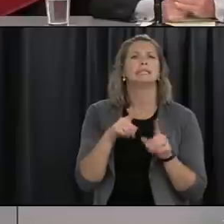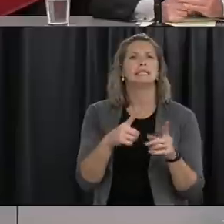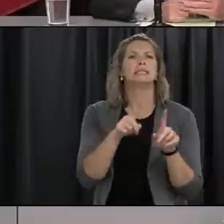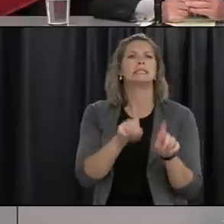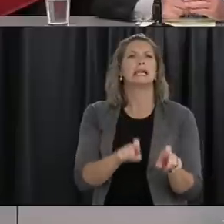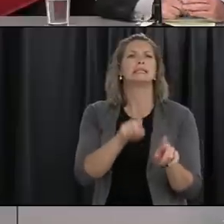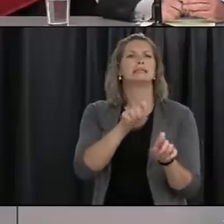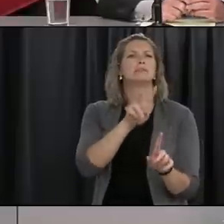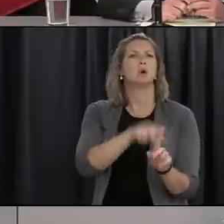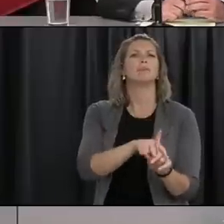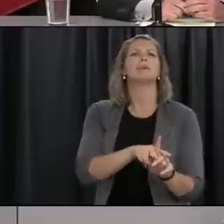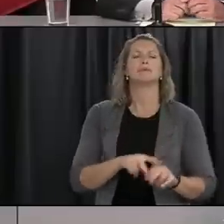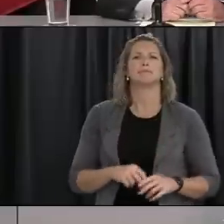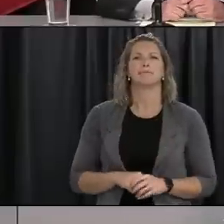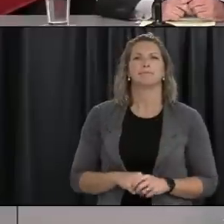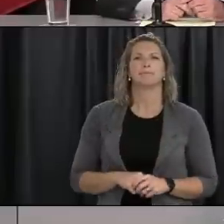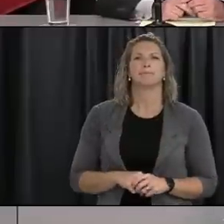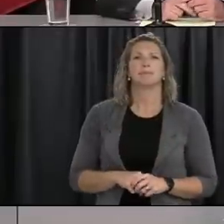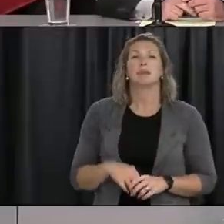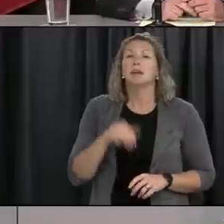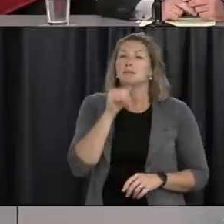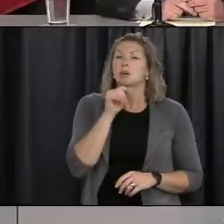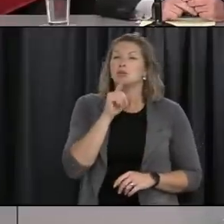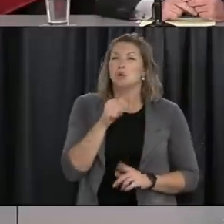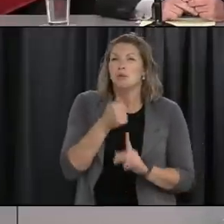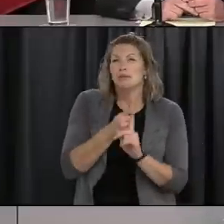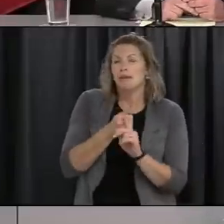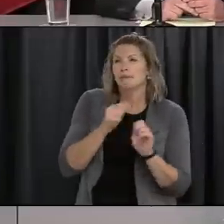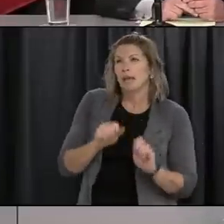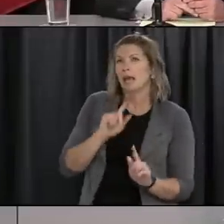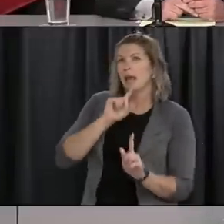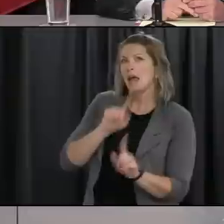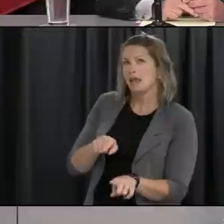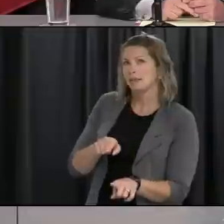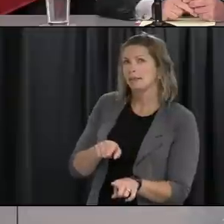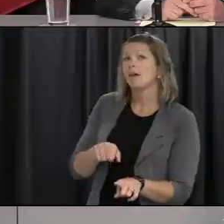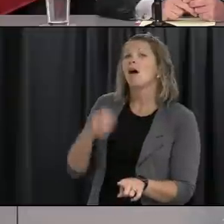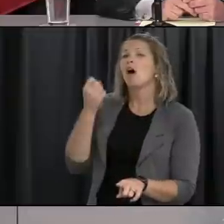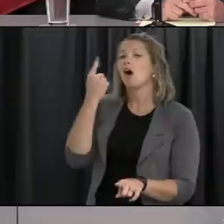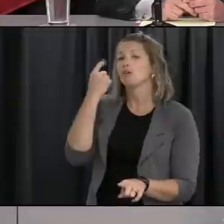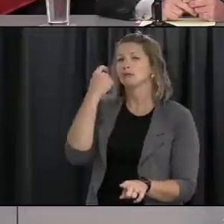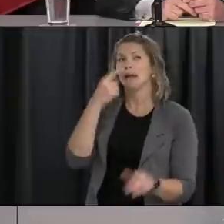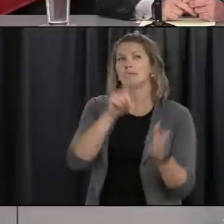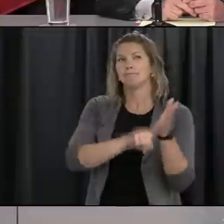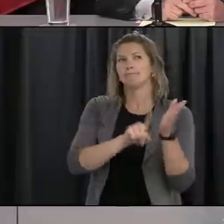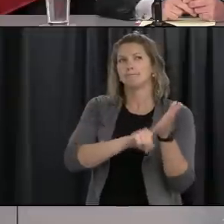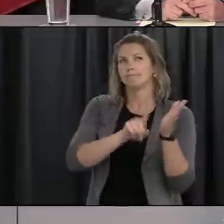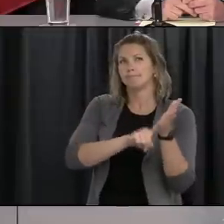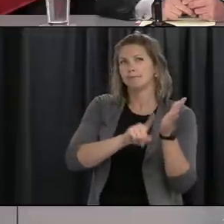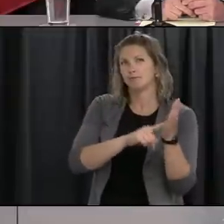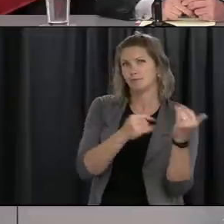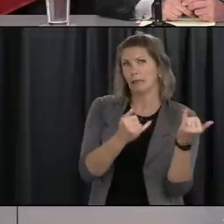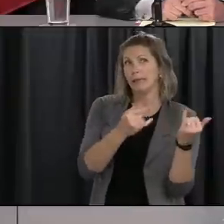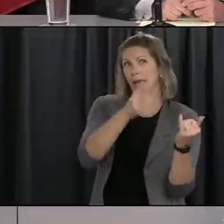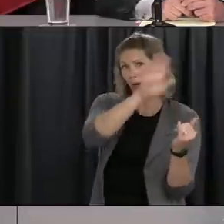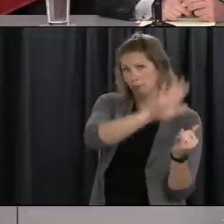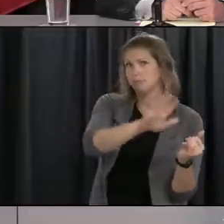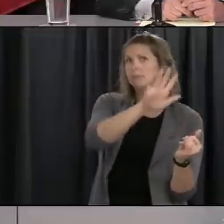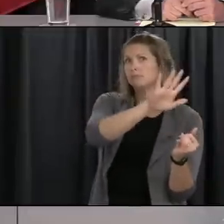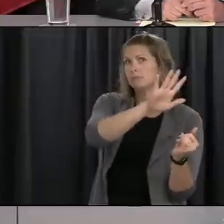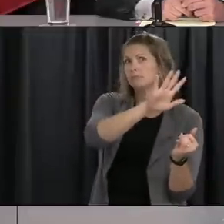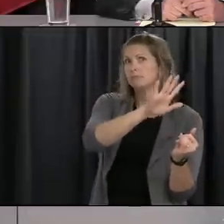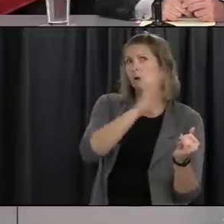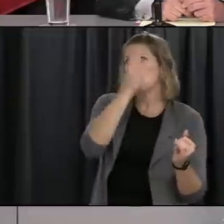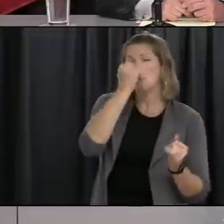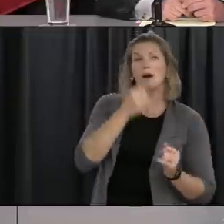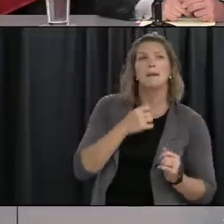i don't know that you can answer this follow-up question um i understand that there's an investigation underway for whether or not this person did